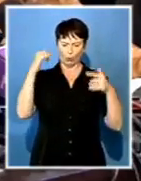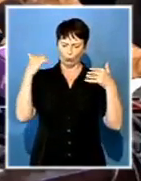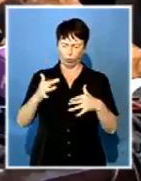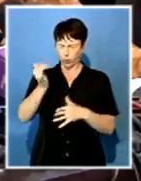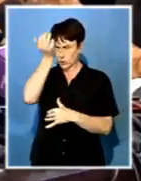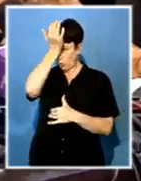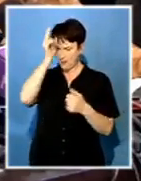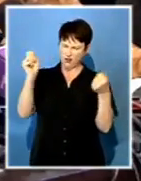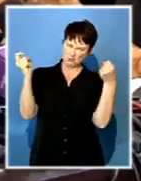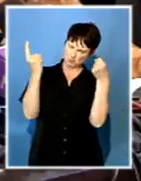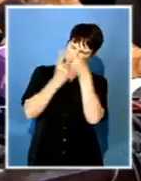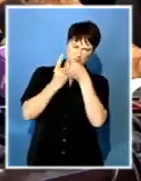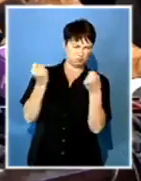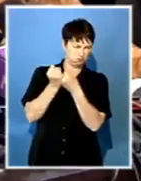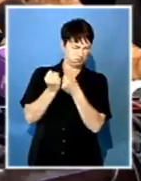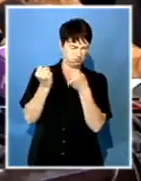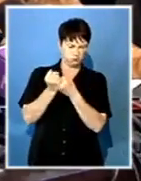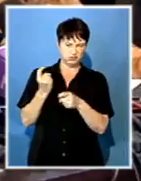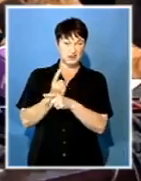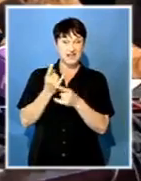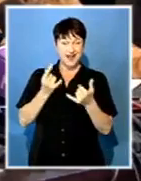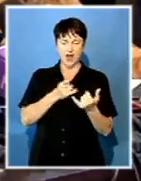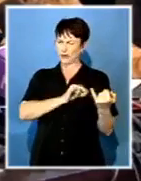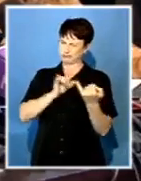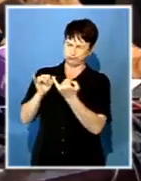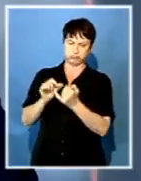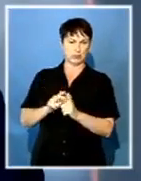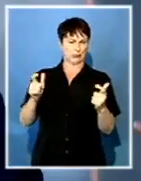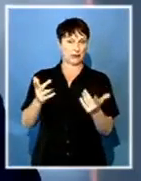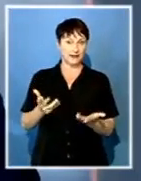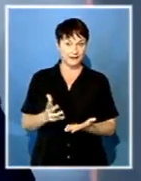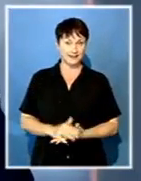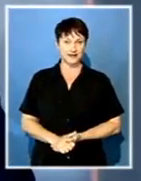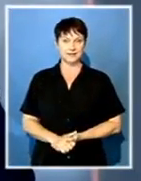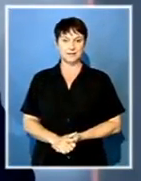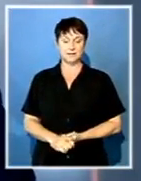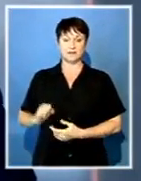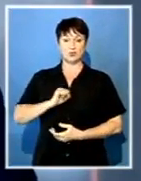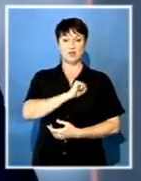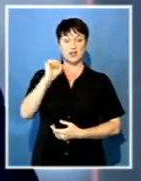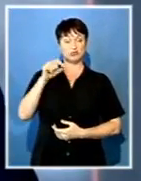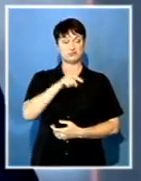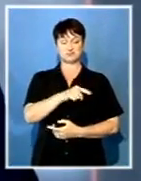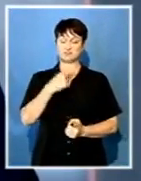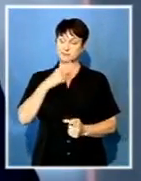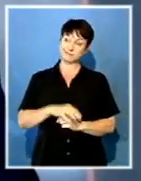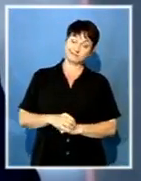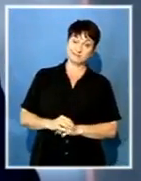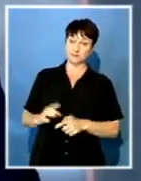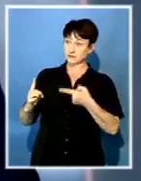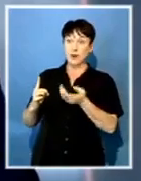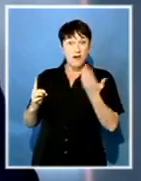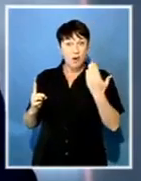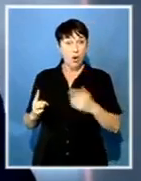to one of President Jacob Zuma's fiercest critics, Kassatu now wants the man it